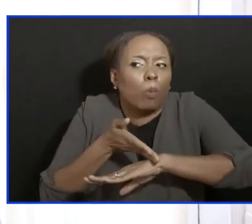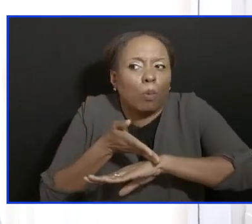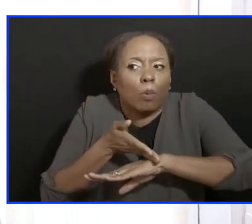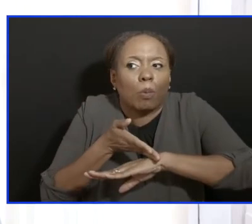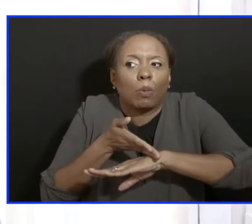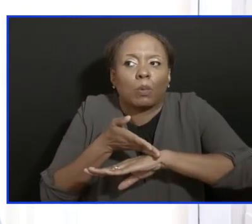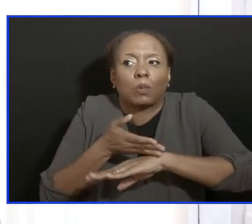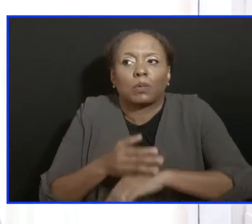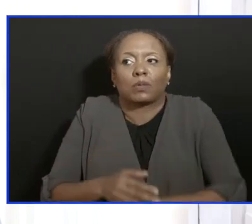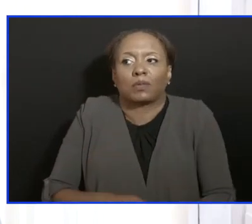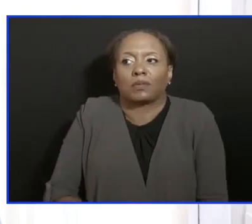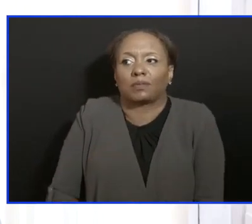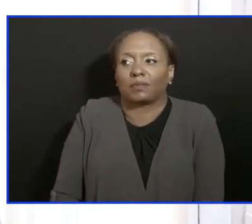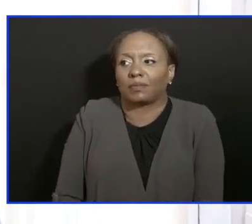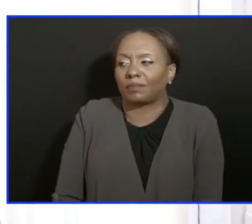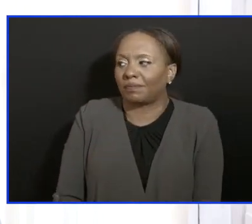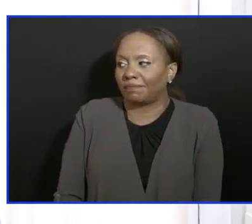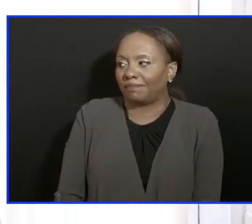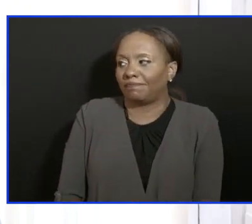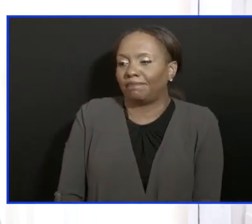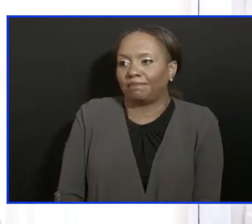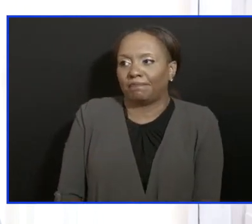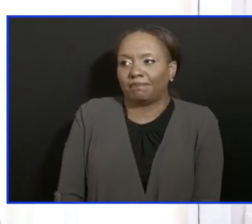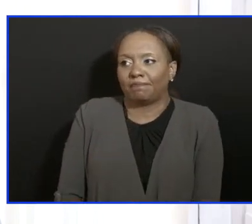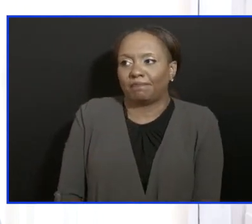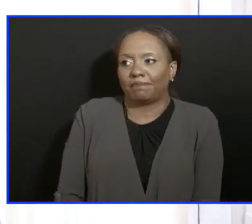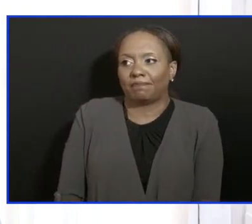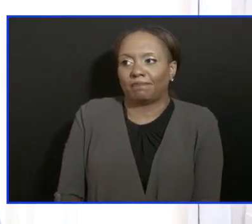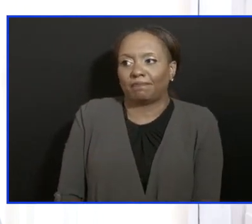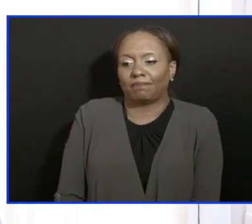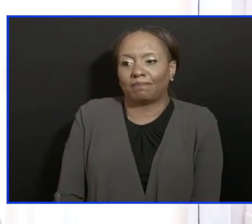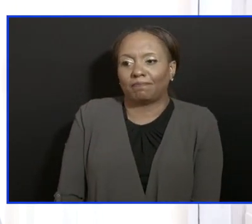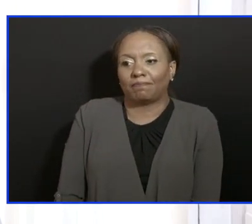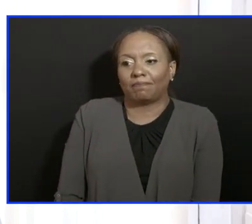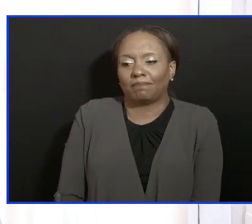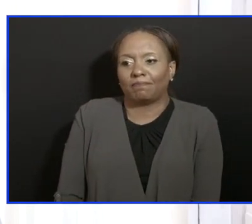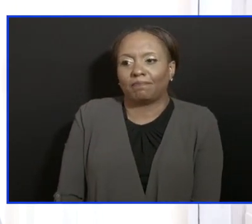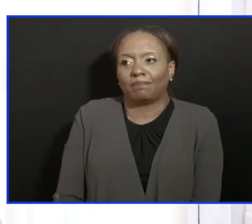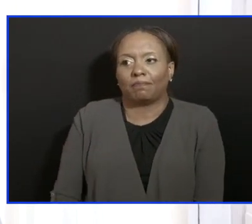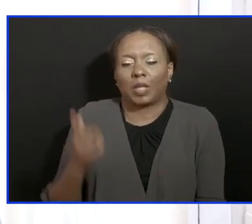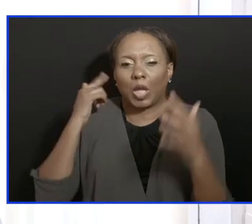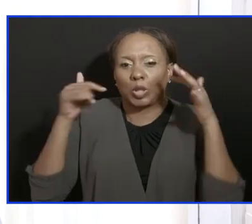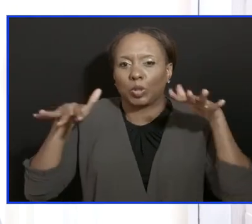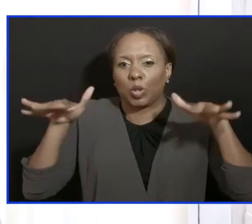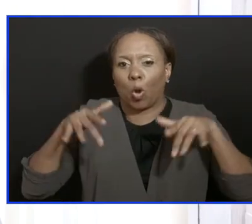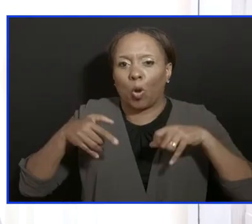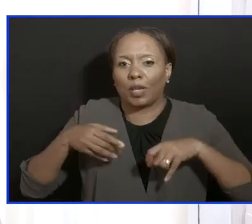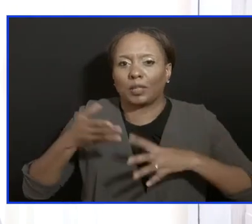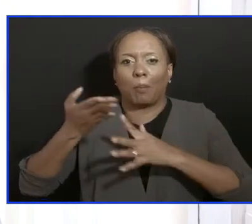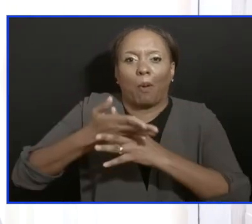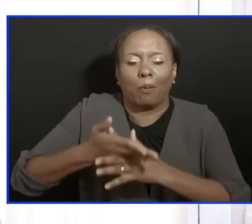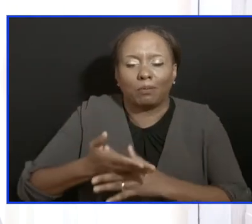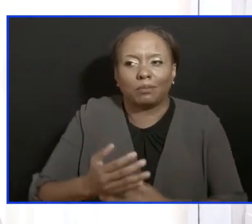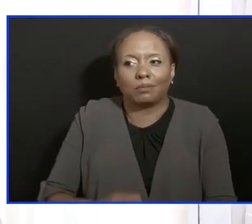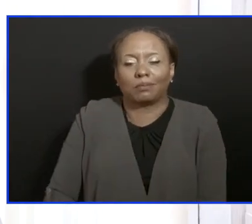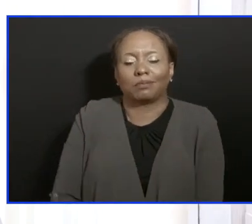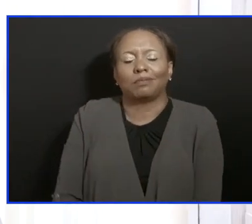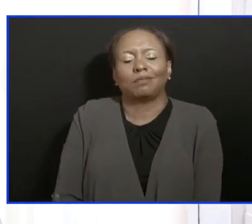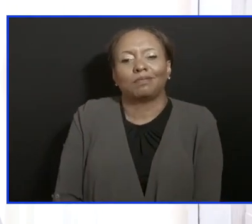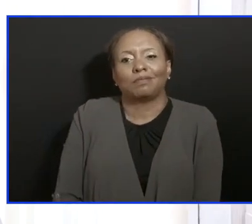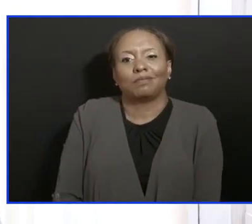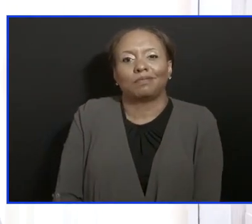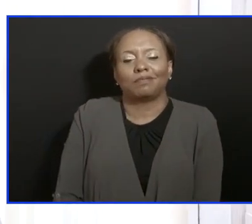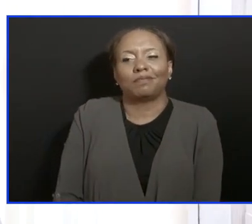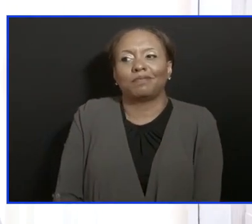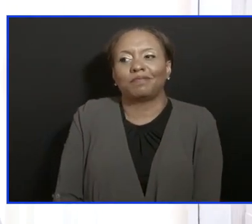as COVID is, we know that as bad as COVID is, that we